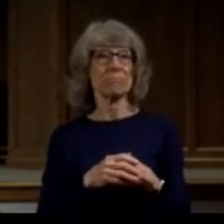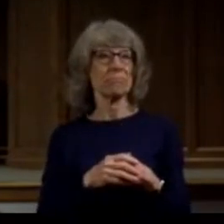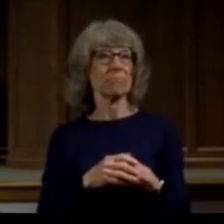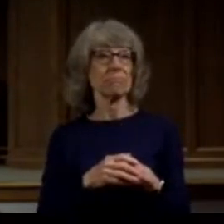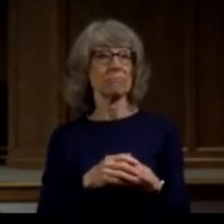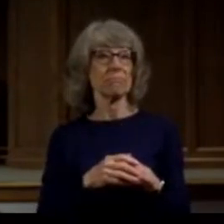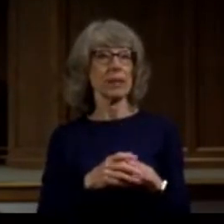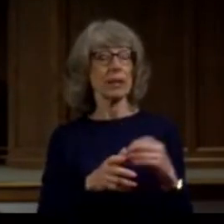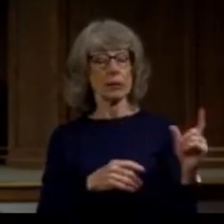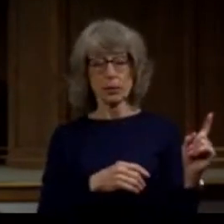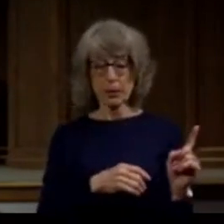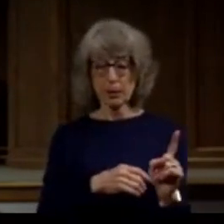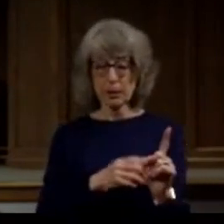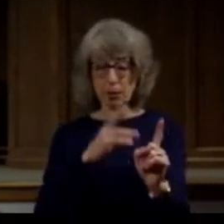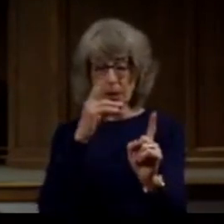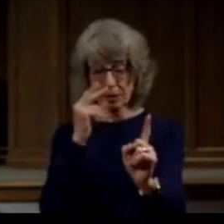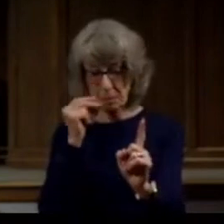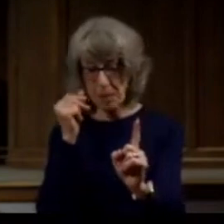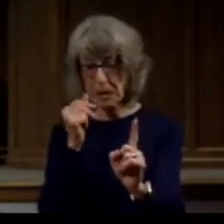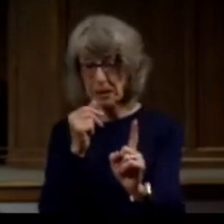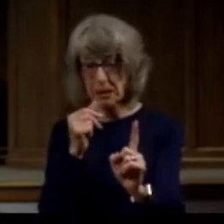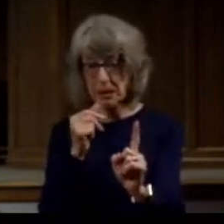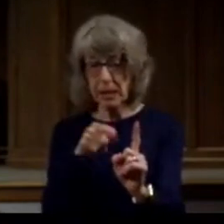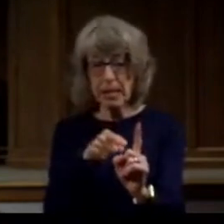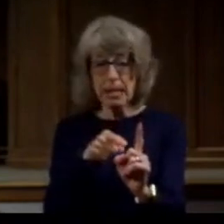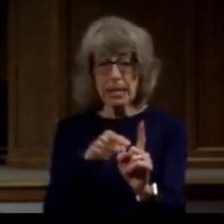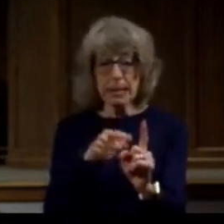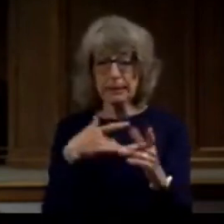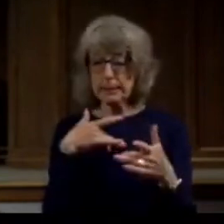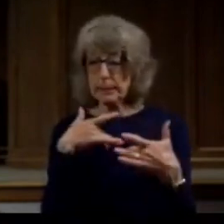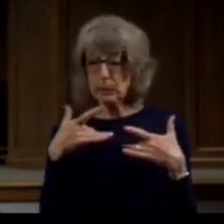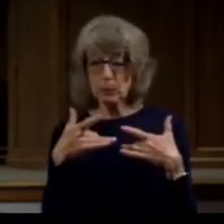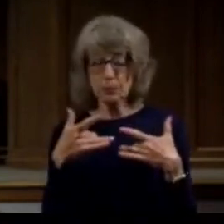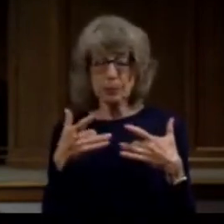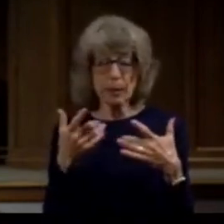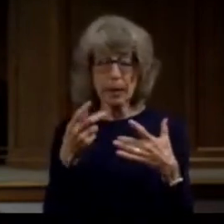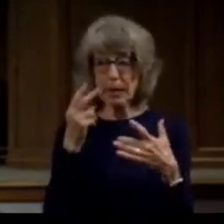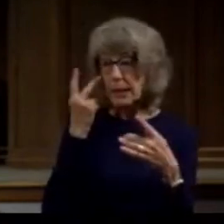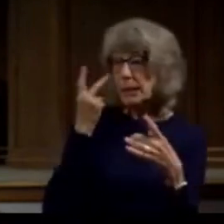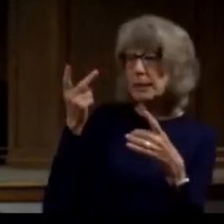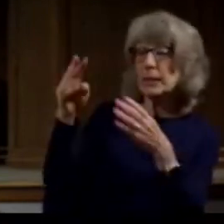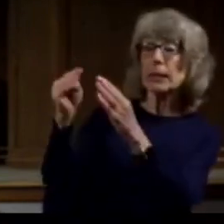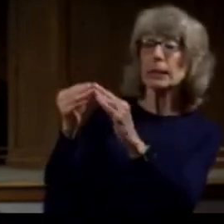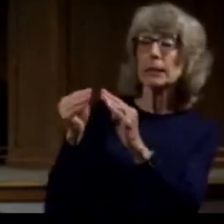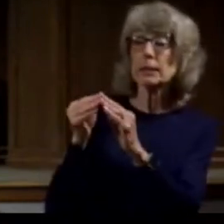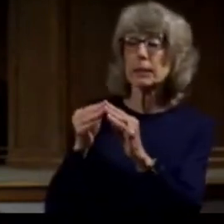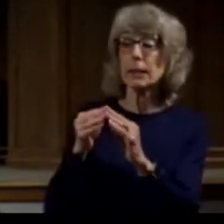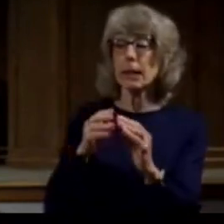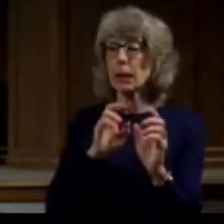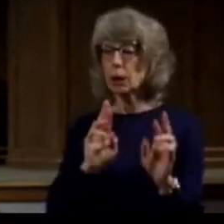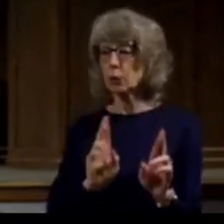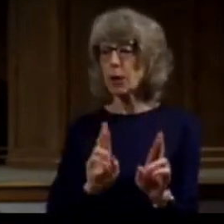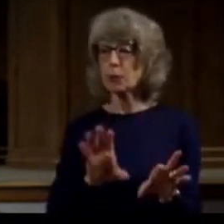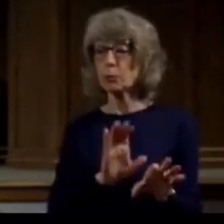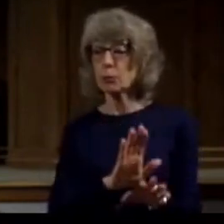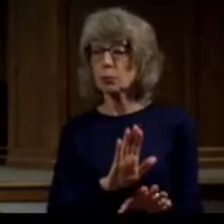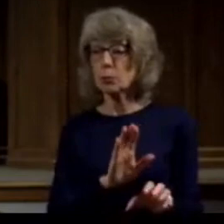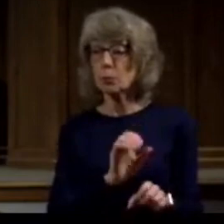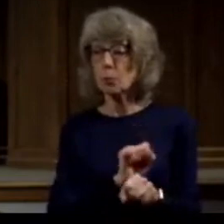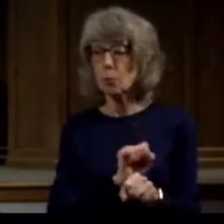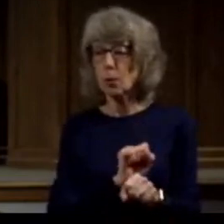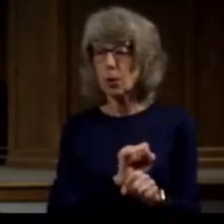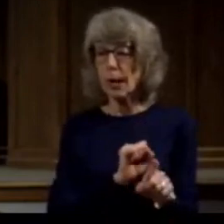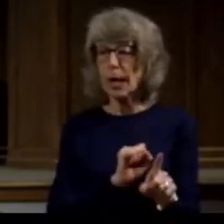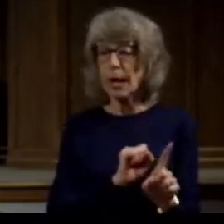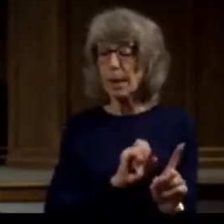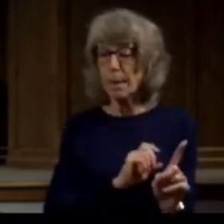He is on his way to Damascus. His adrenaline is flowing. He can see the city. He is there to do this thing. And unexpectedly,